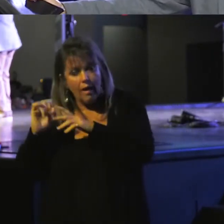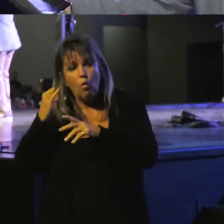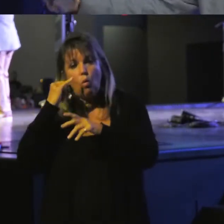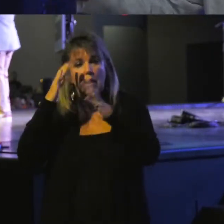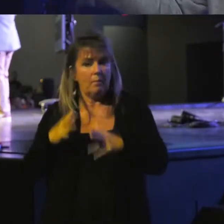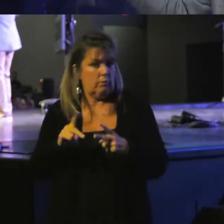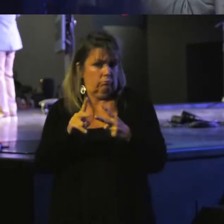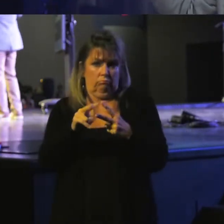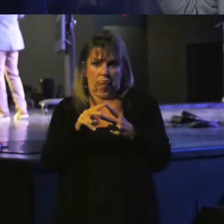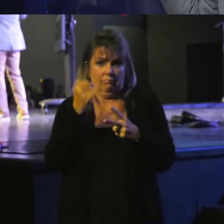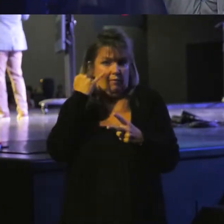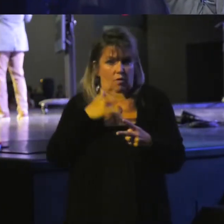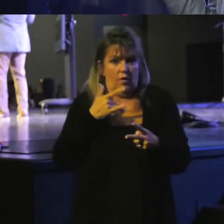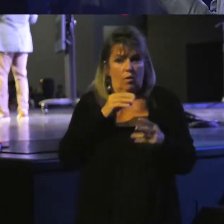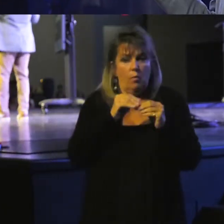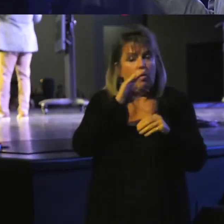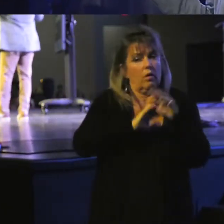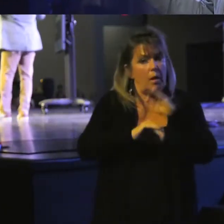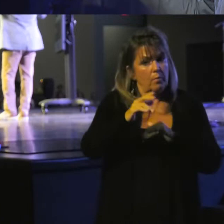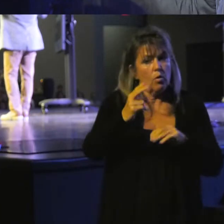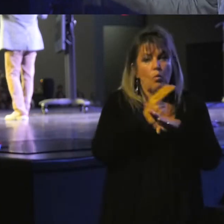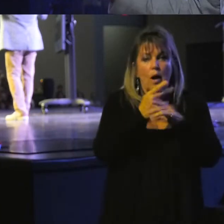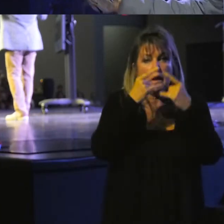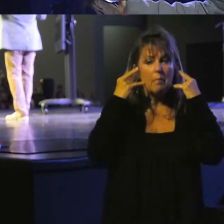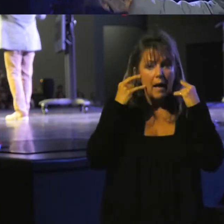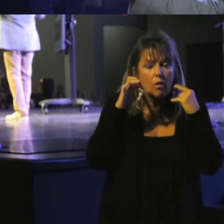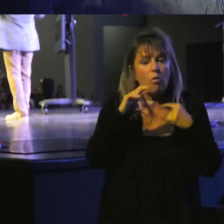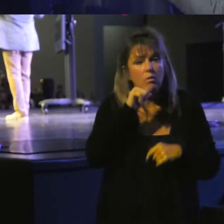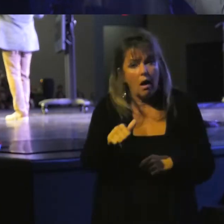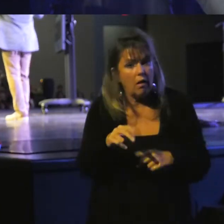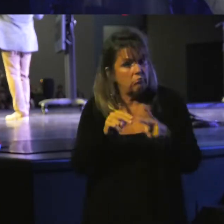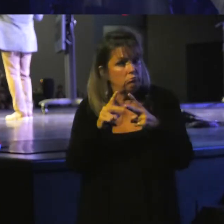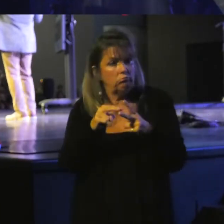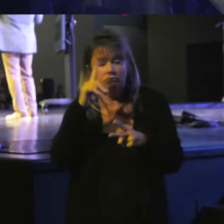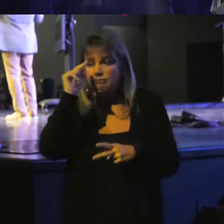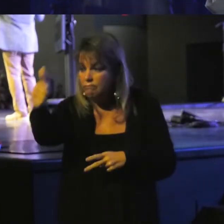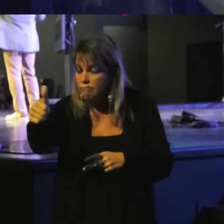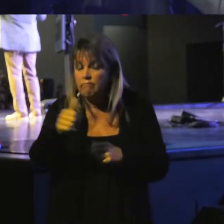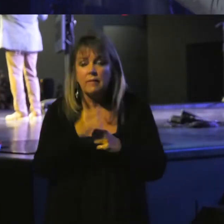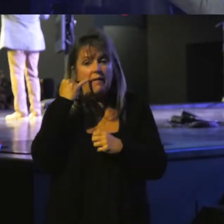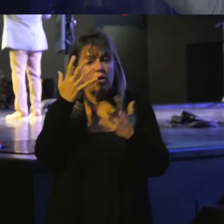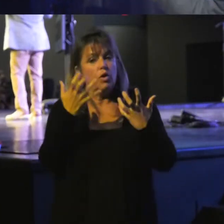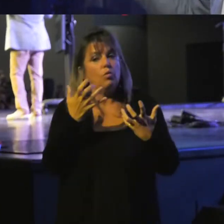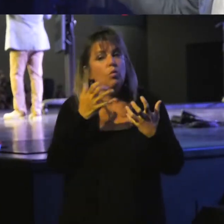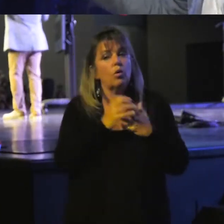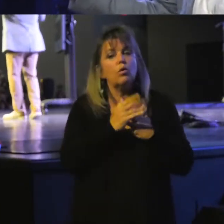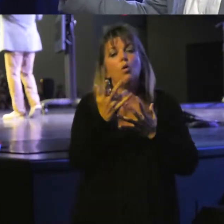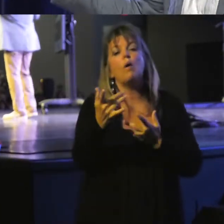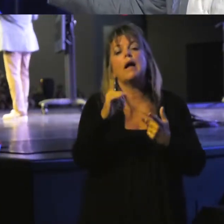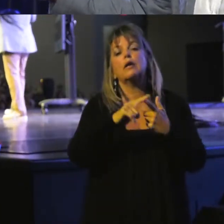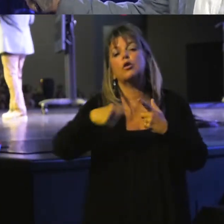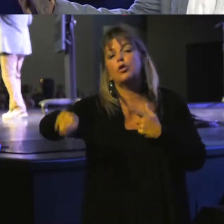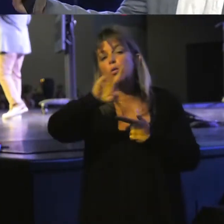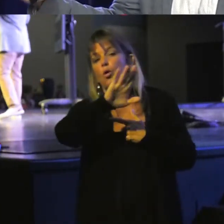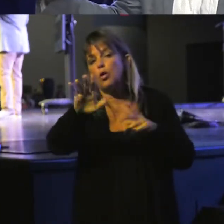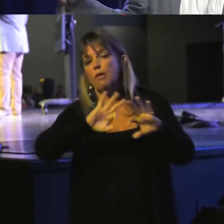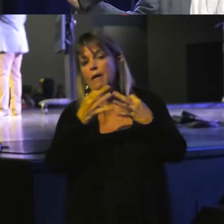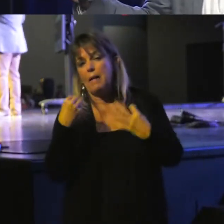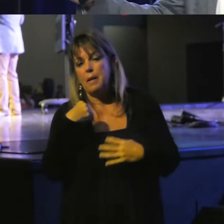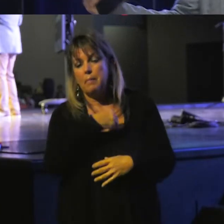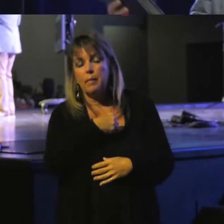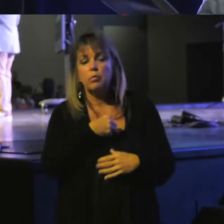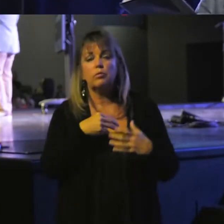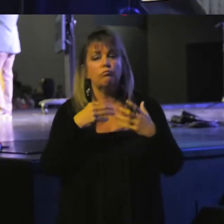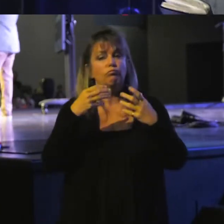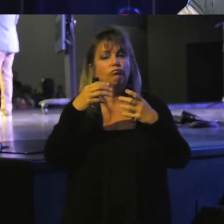person, if you feel more comfortable wearing a mask, or you do not, if you want to choose to wait until you or your family members are